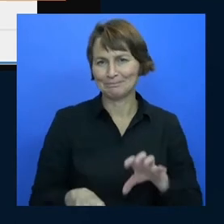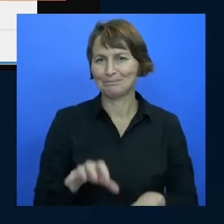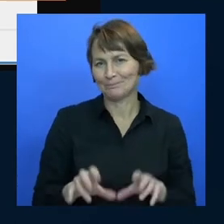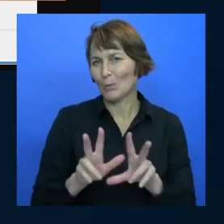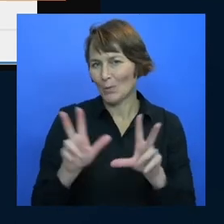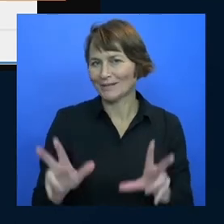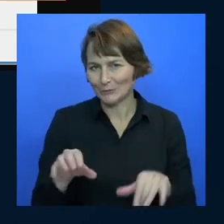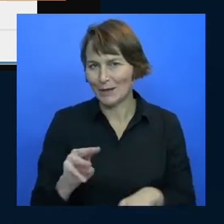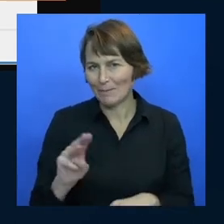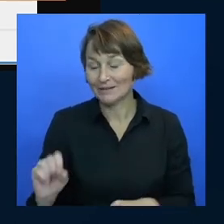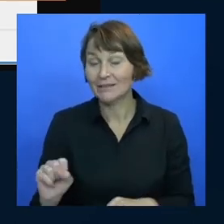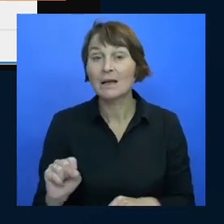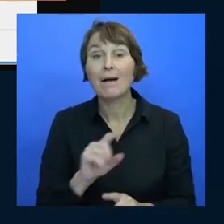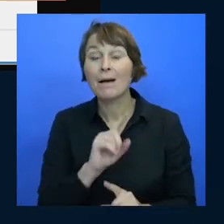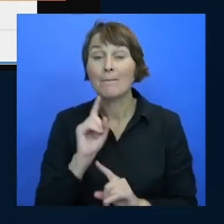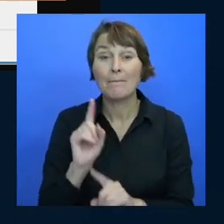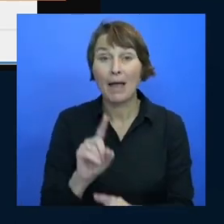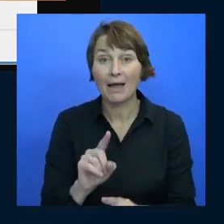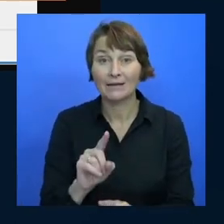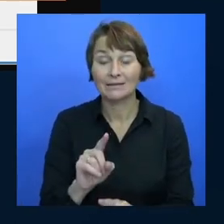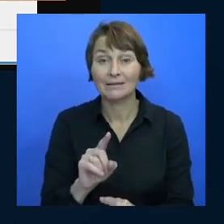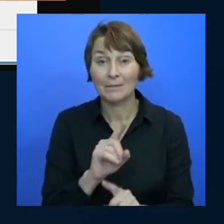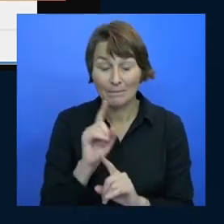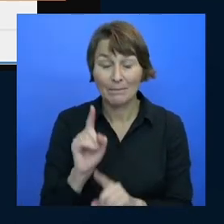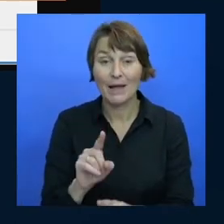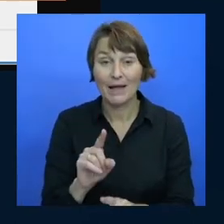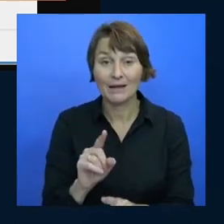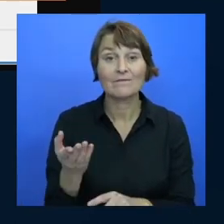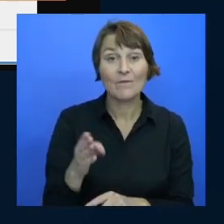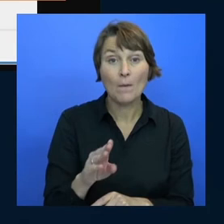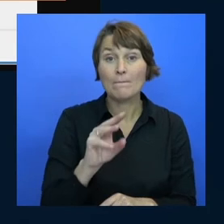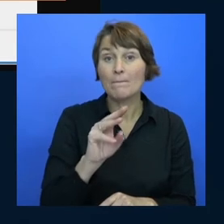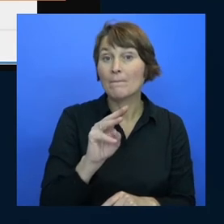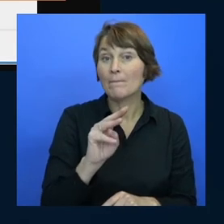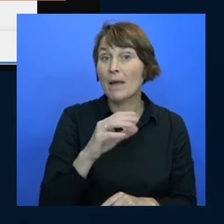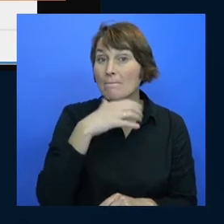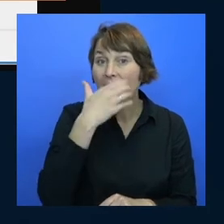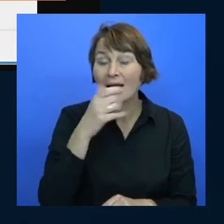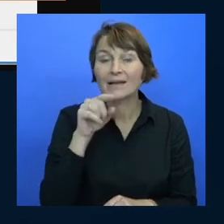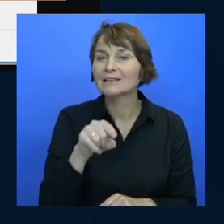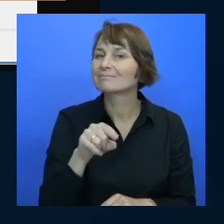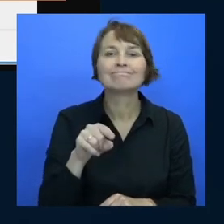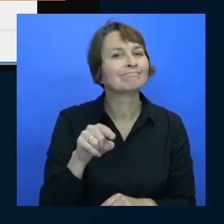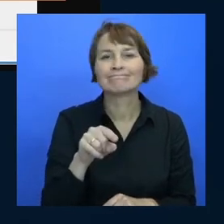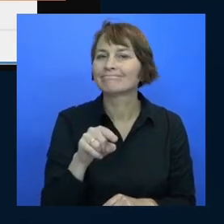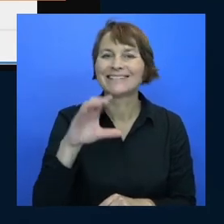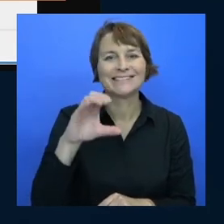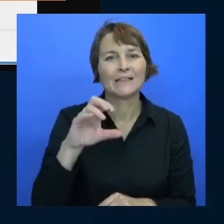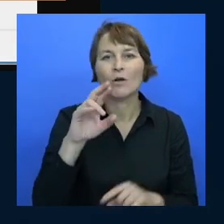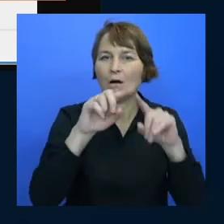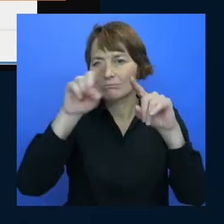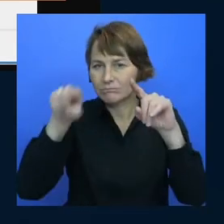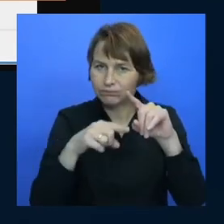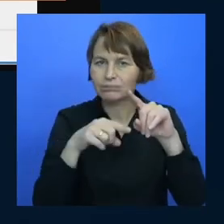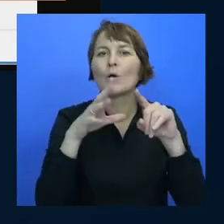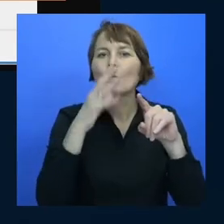is of course if you send it back from a mac the carriage return won't be there it'll have a line feed because max don't use that